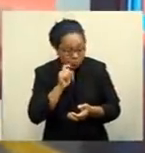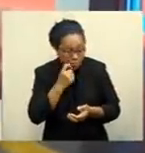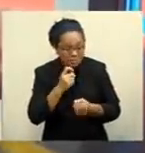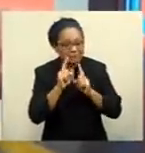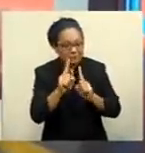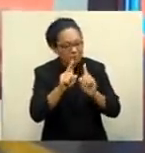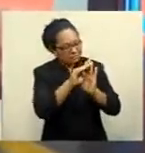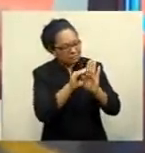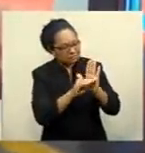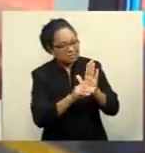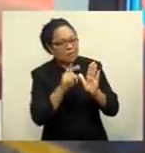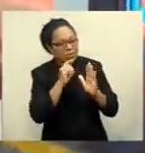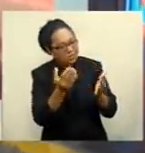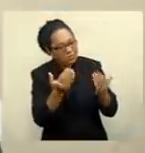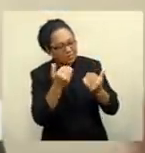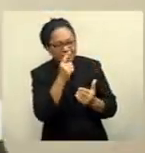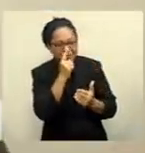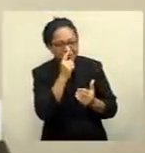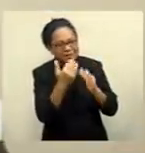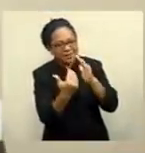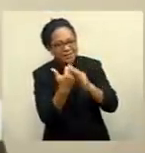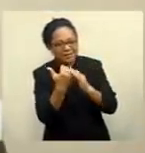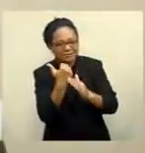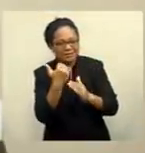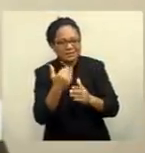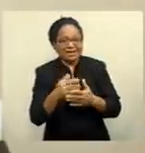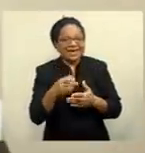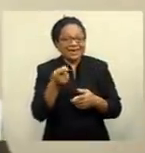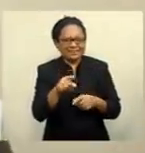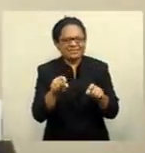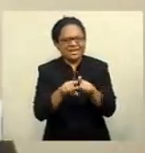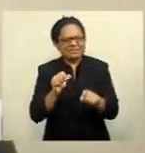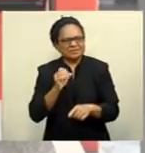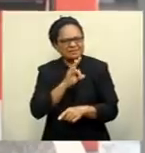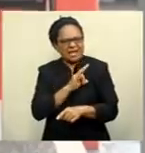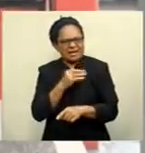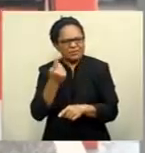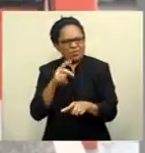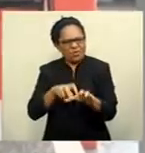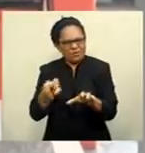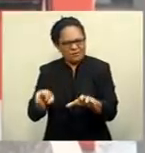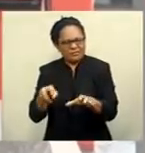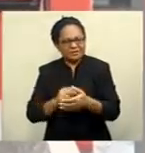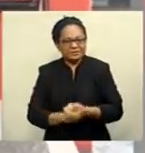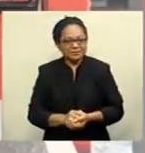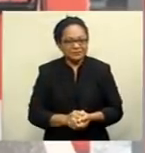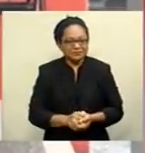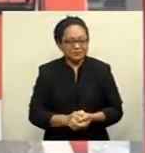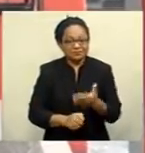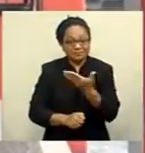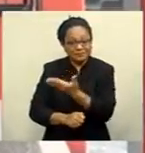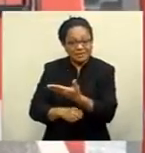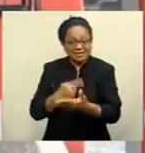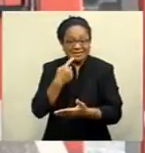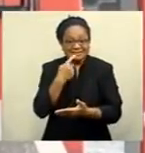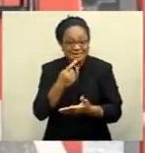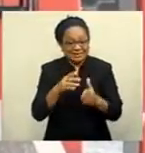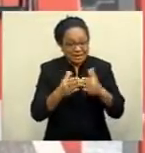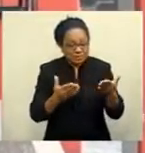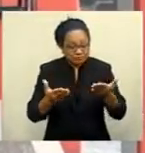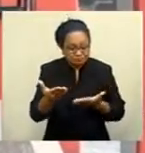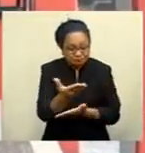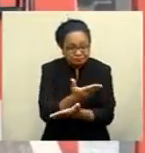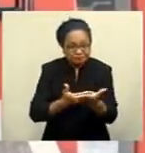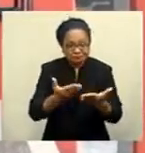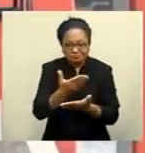welcome our patrons and, you know, our employees who we're currently not working with. She says they're also in talks of rehiring the